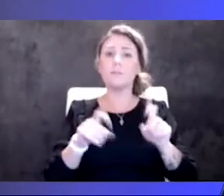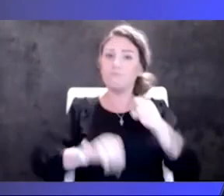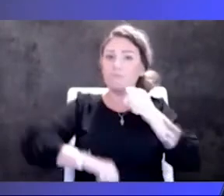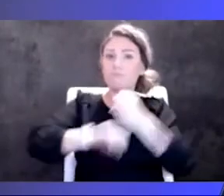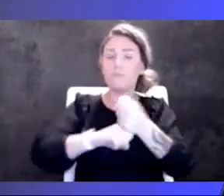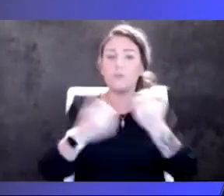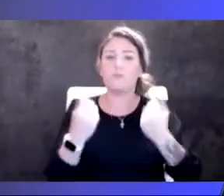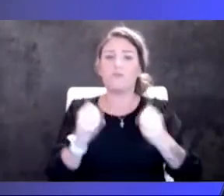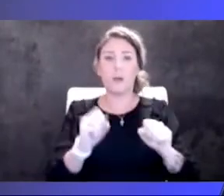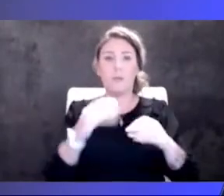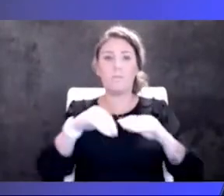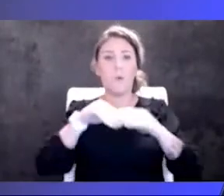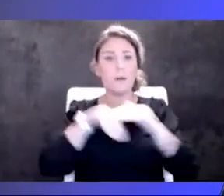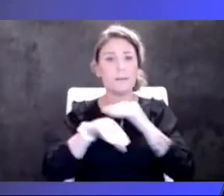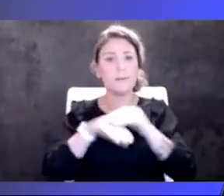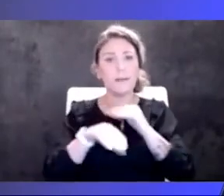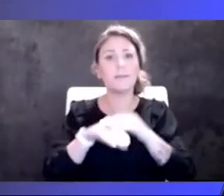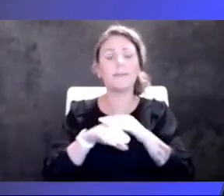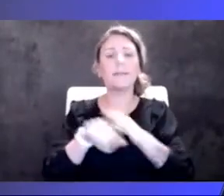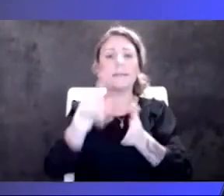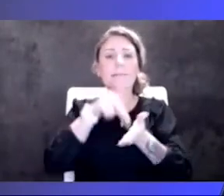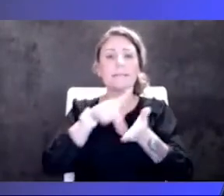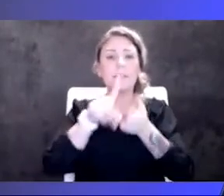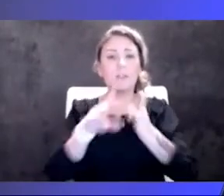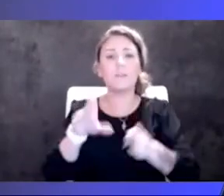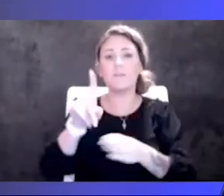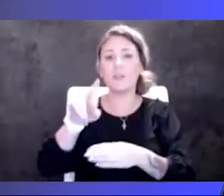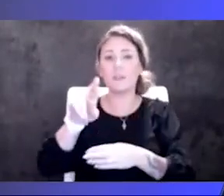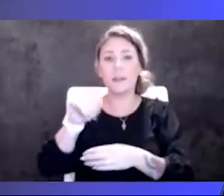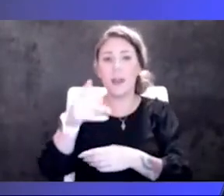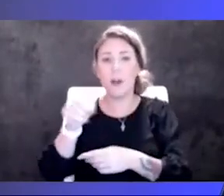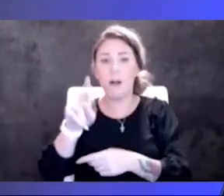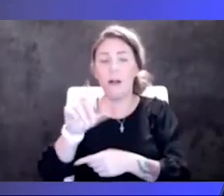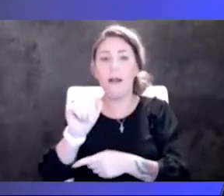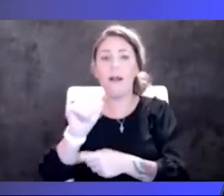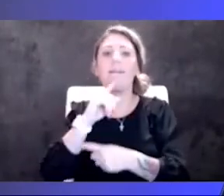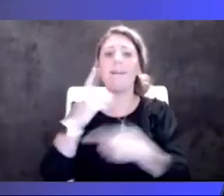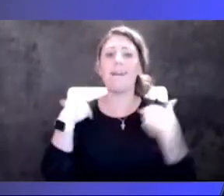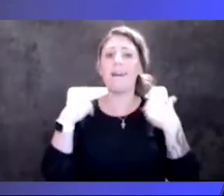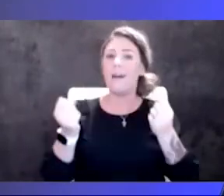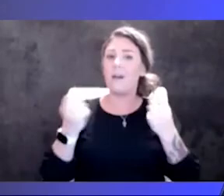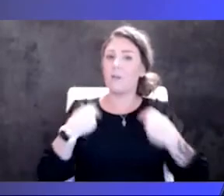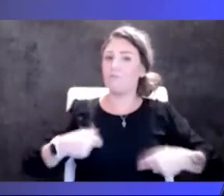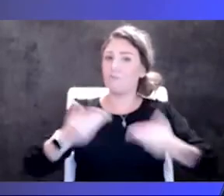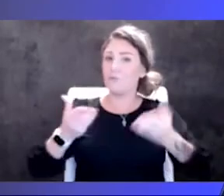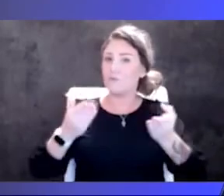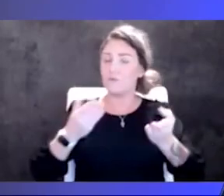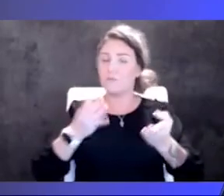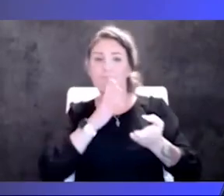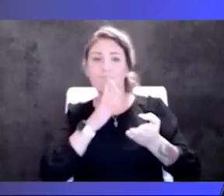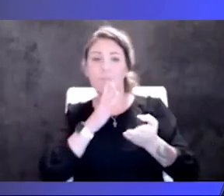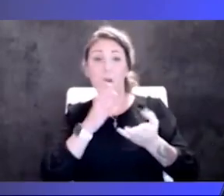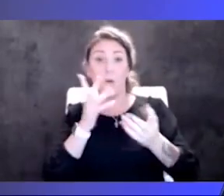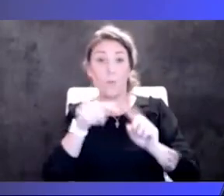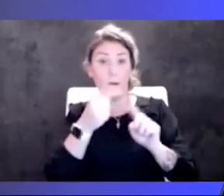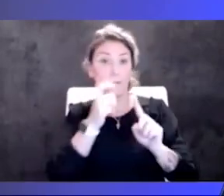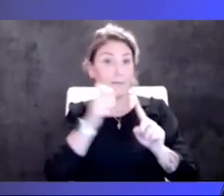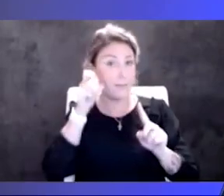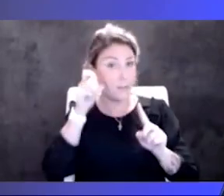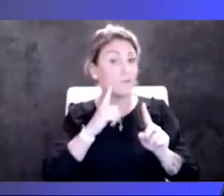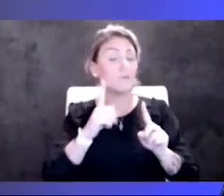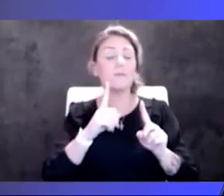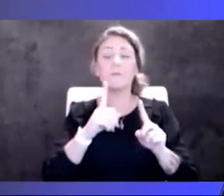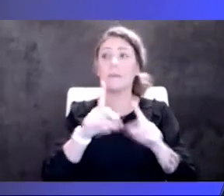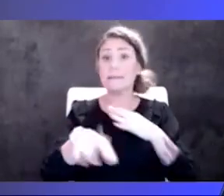accessible. Secretary Becerra, the Secretary of Health and Human Services did talk yesterday about how we may need additional federal funds